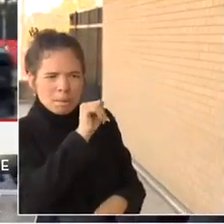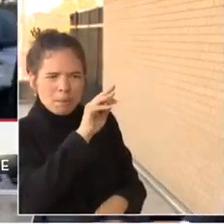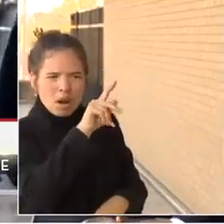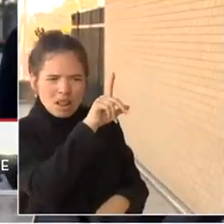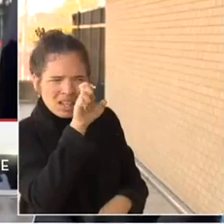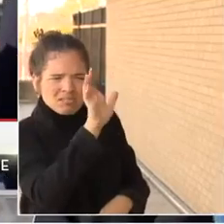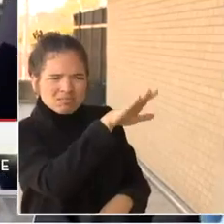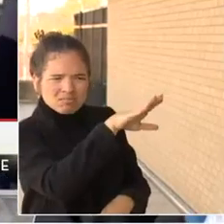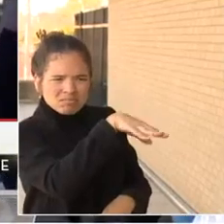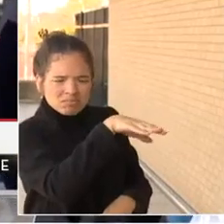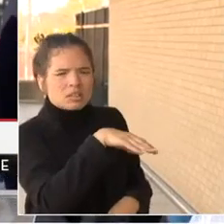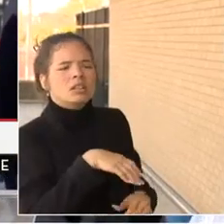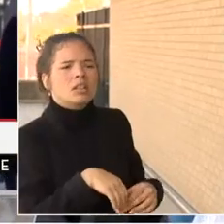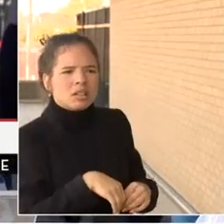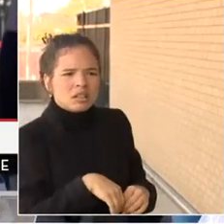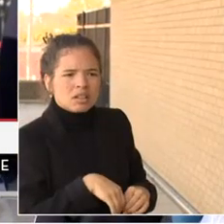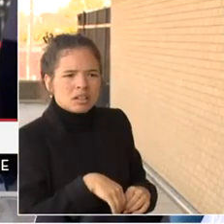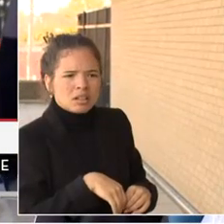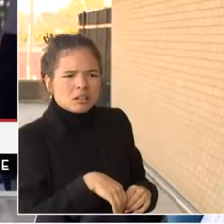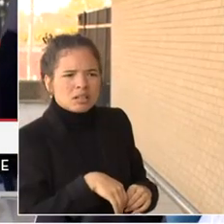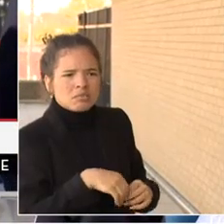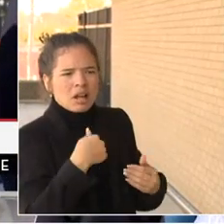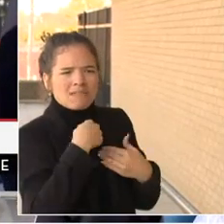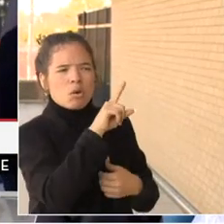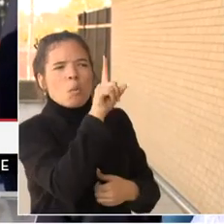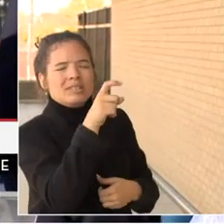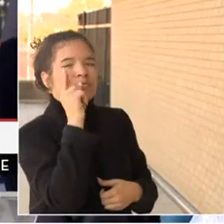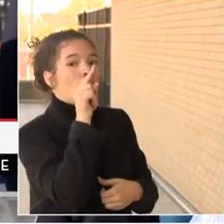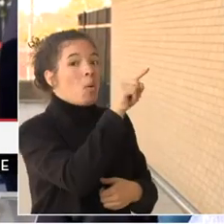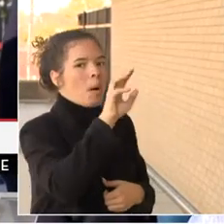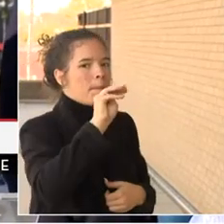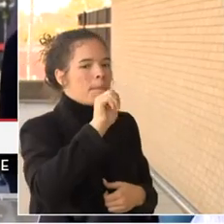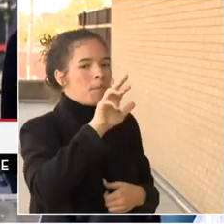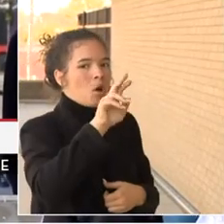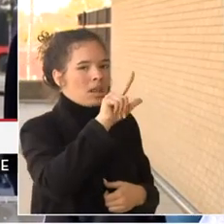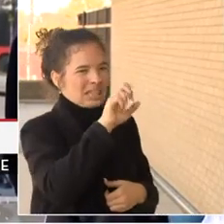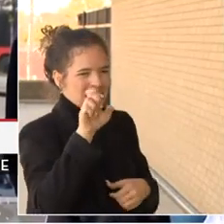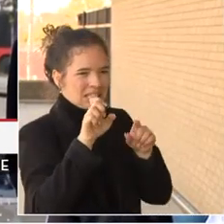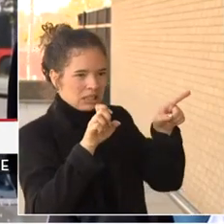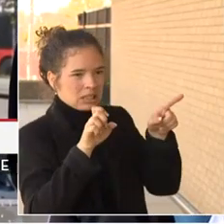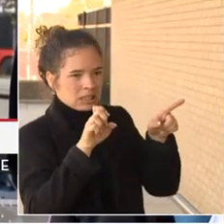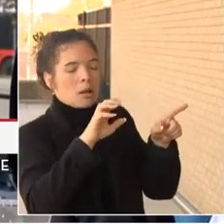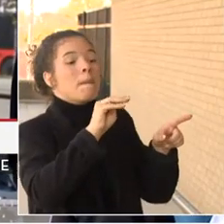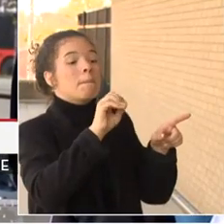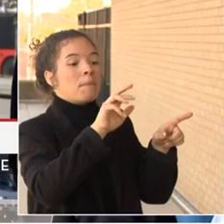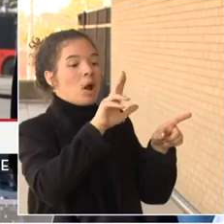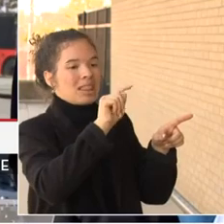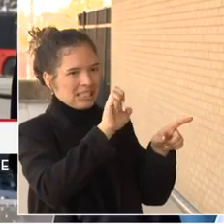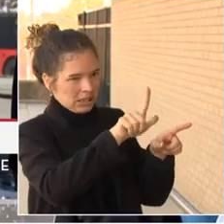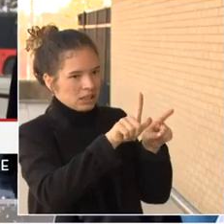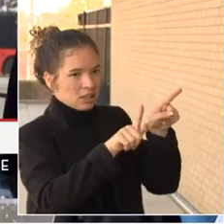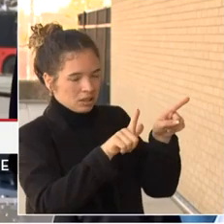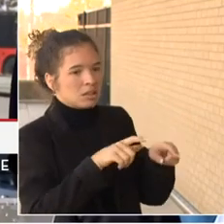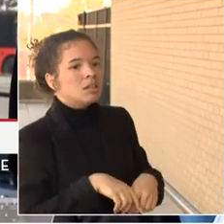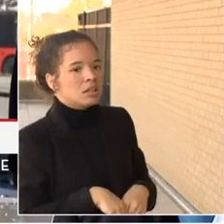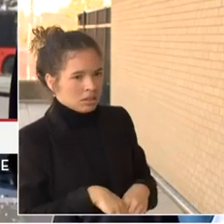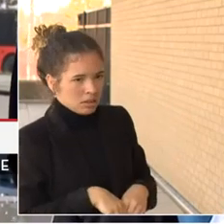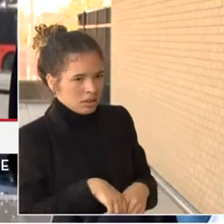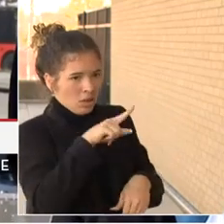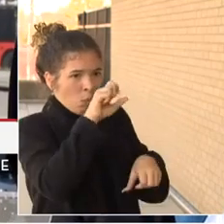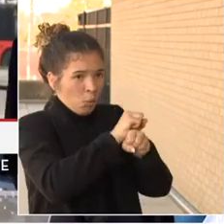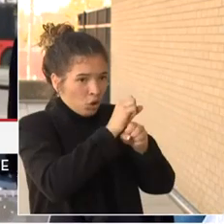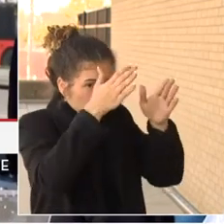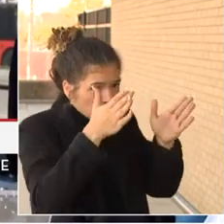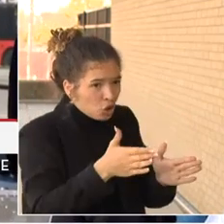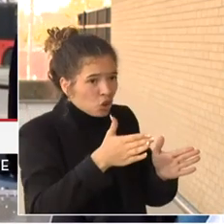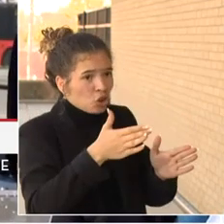into this season? The attacks and thefts that we've seen on postal workers in our region, uh, apparently being targeted for the postal